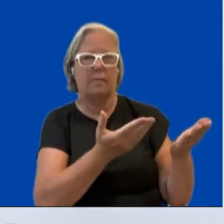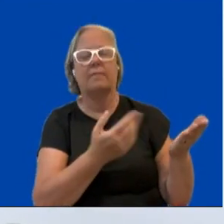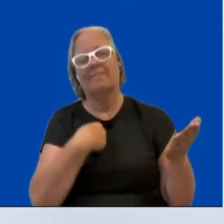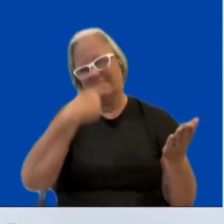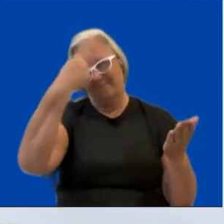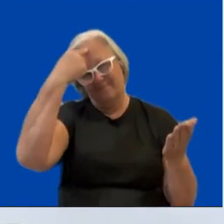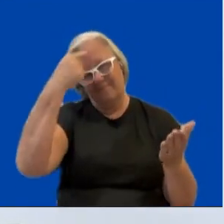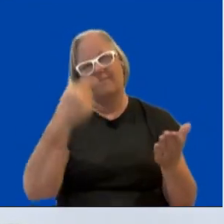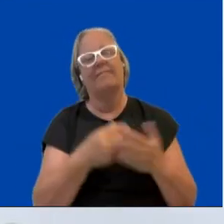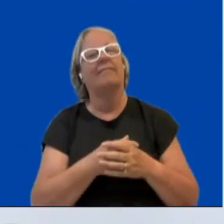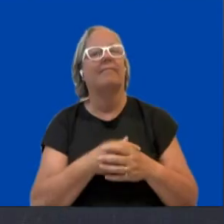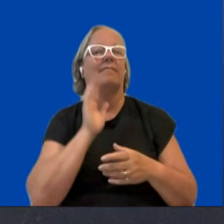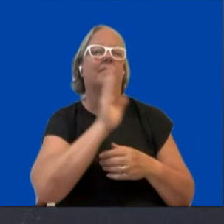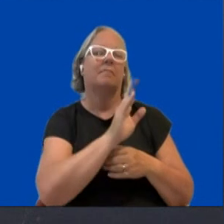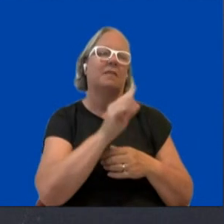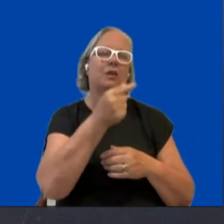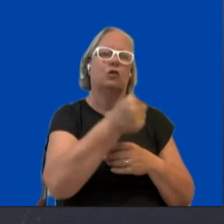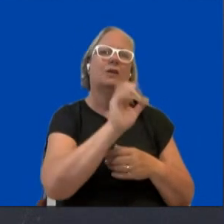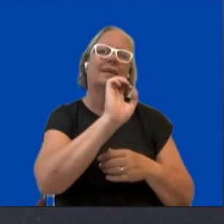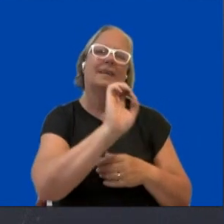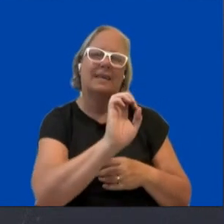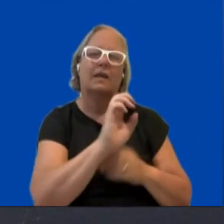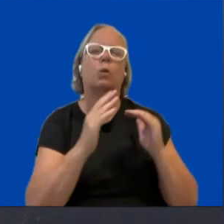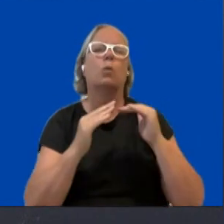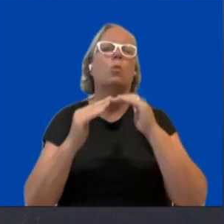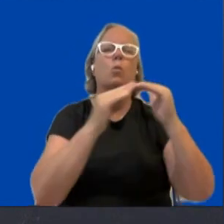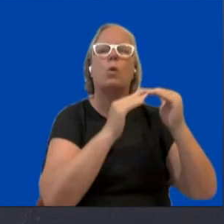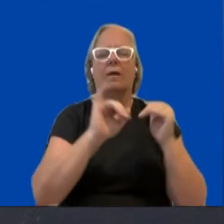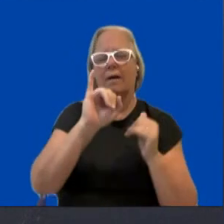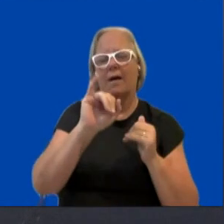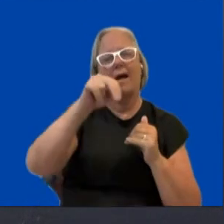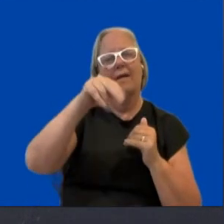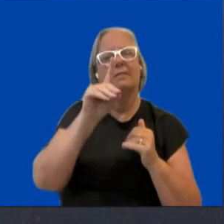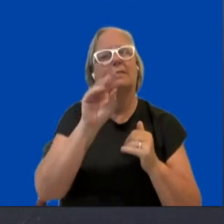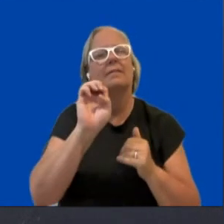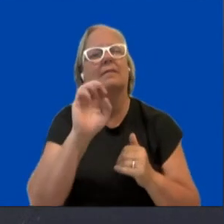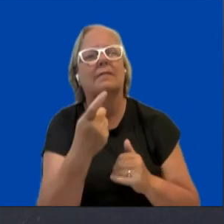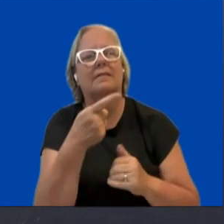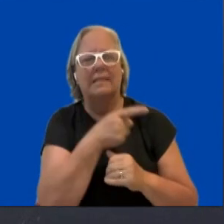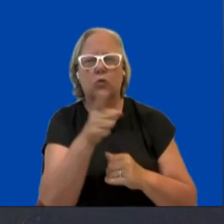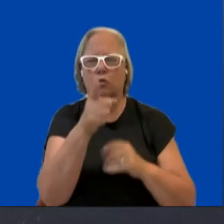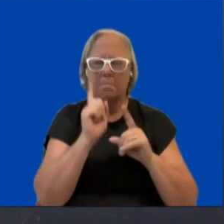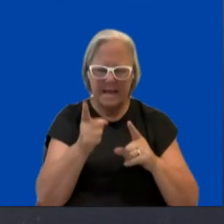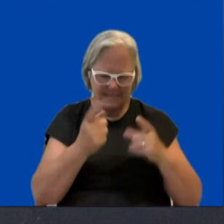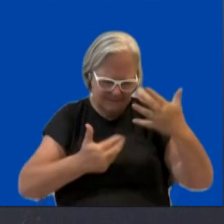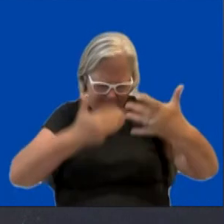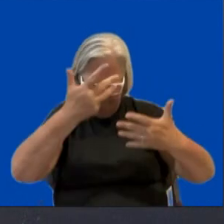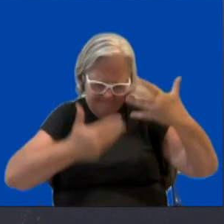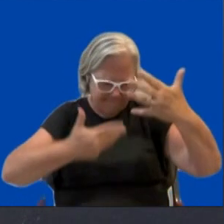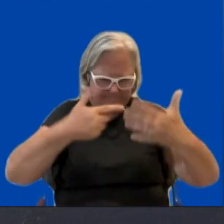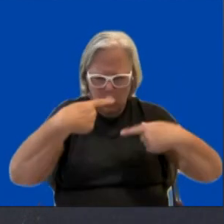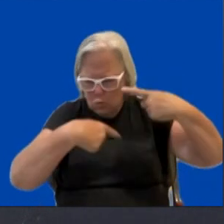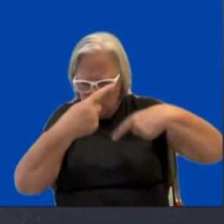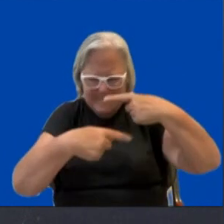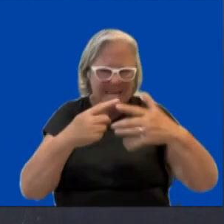the Gender Equality Index, which I'm sure involved a lot of data crunching. So my question is